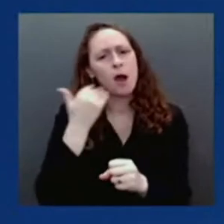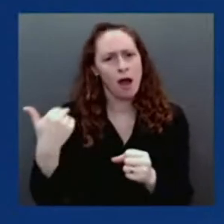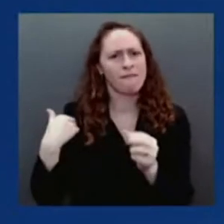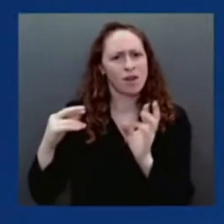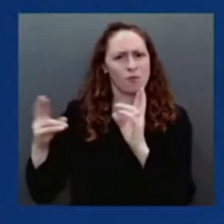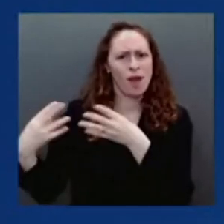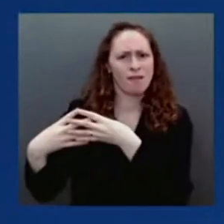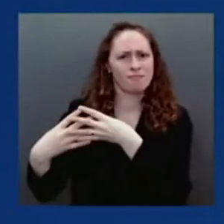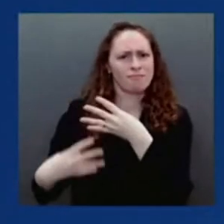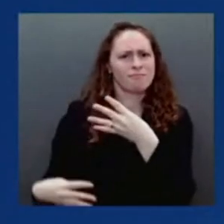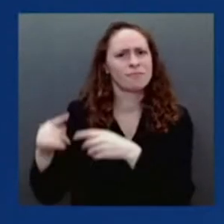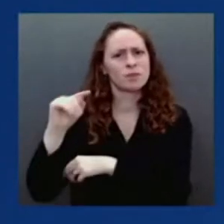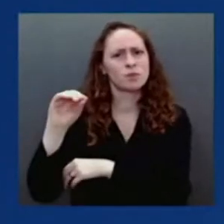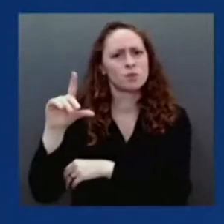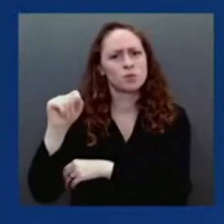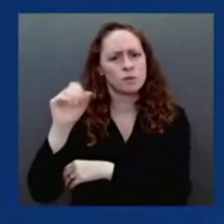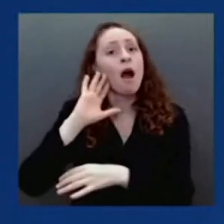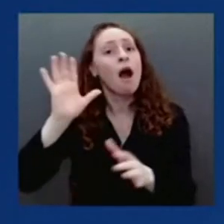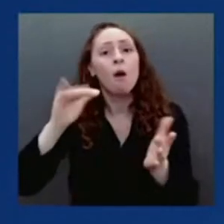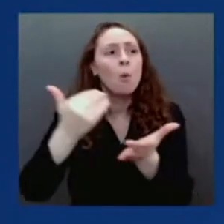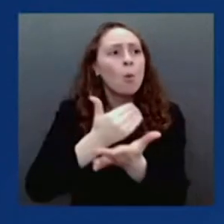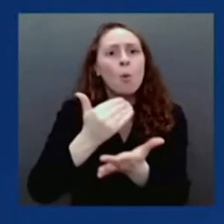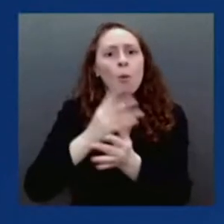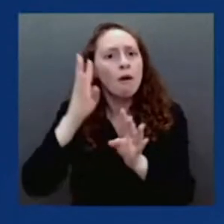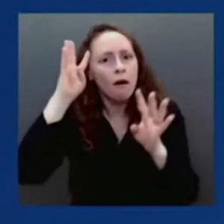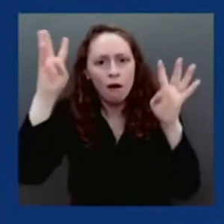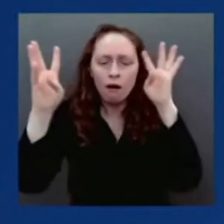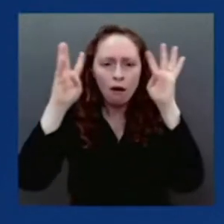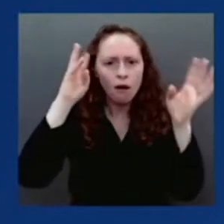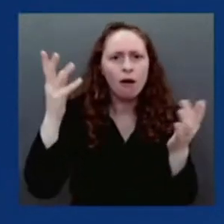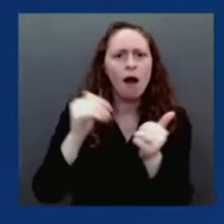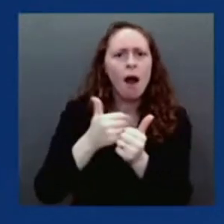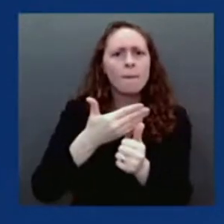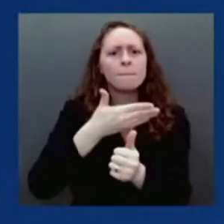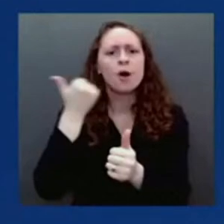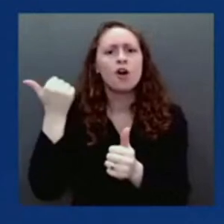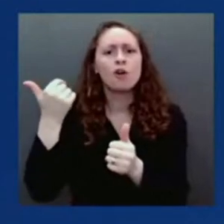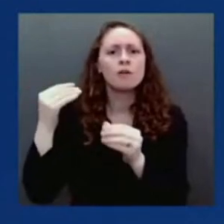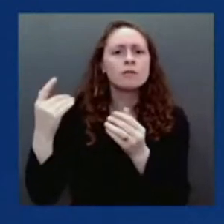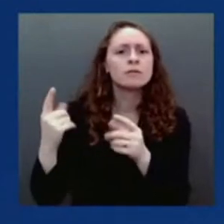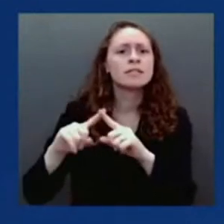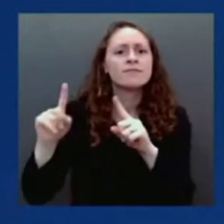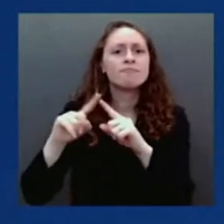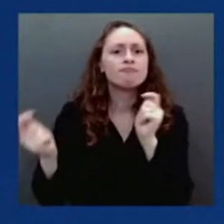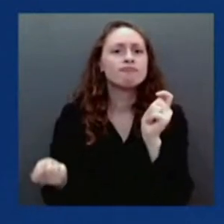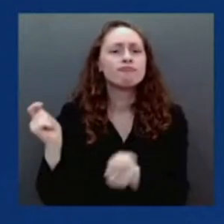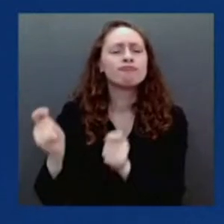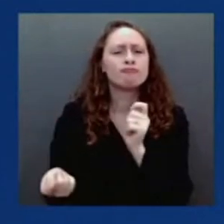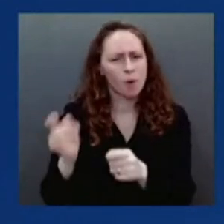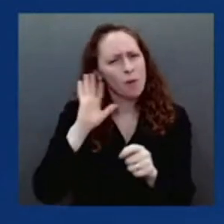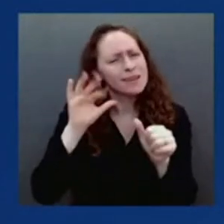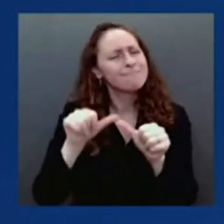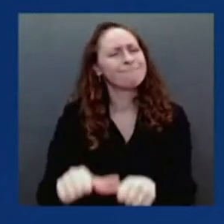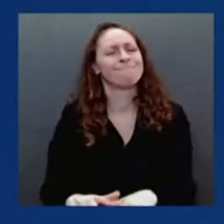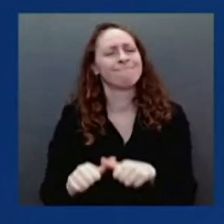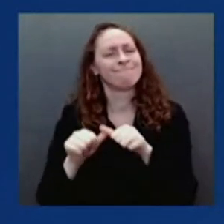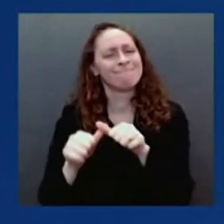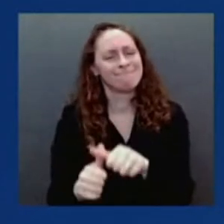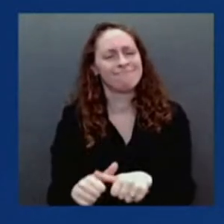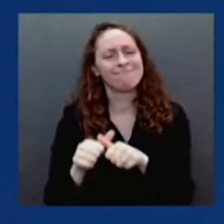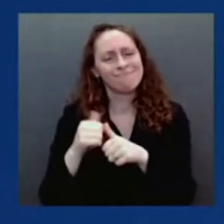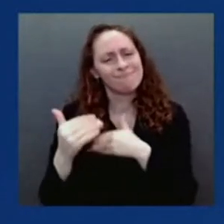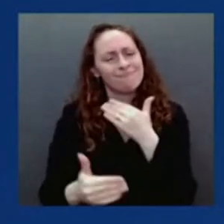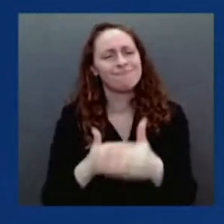and we can begin to be on our path to managing this virus so that it's no longer a crisis, but something that we protect